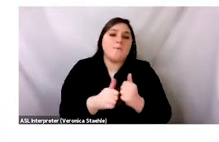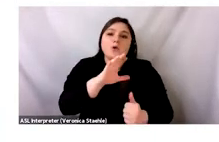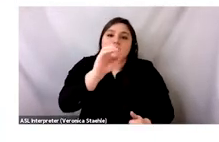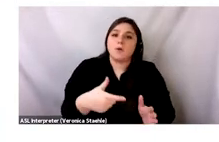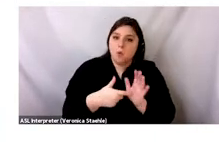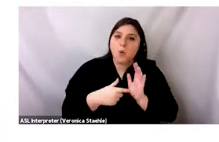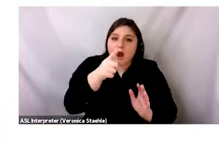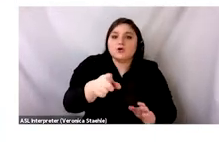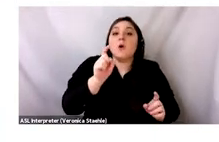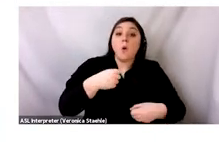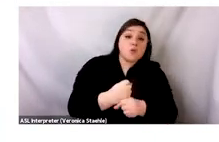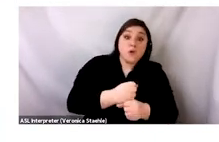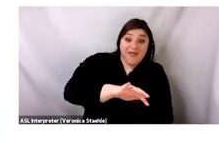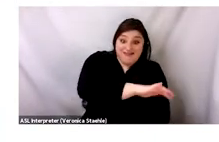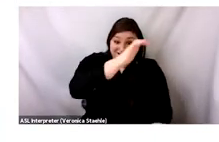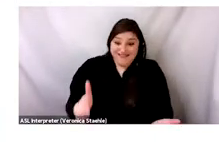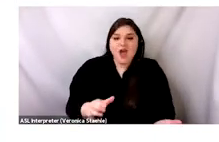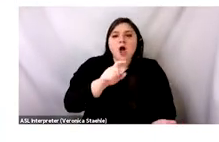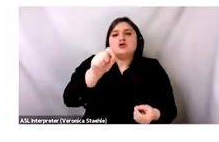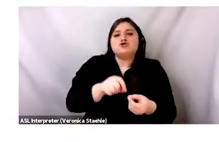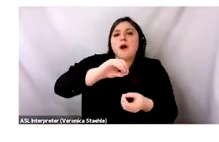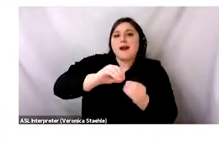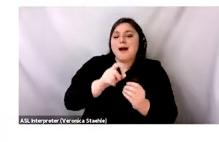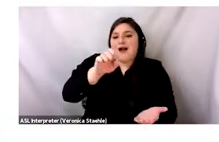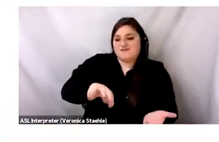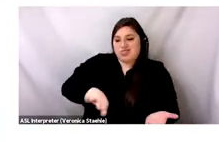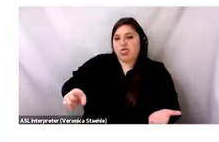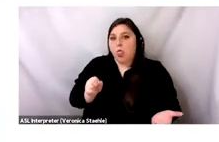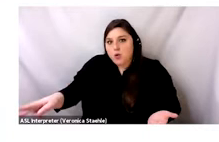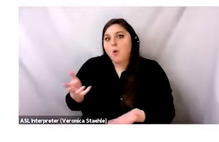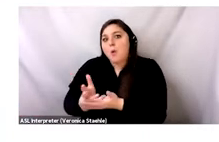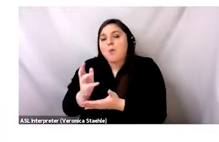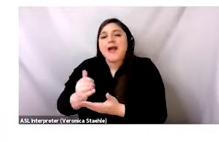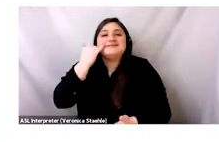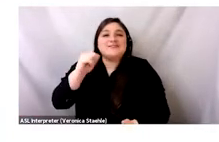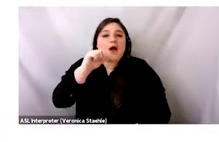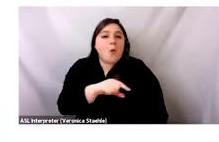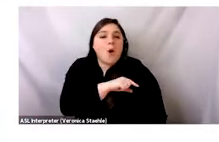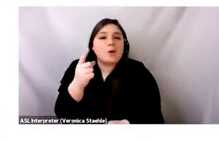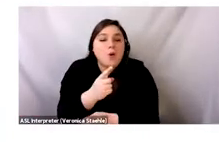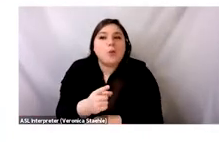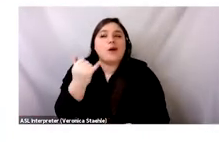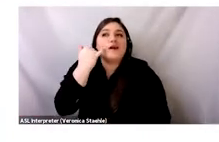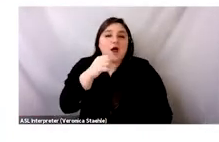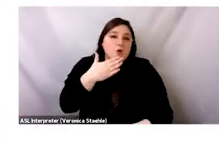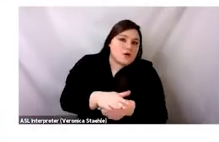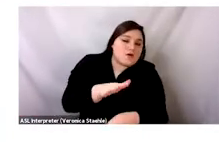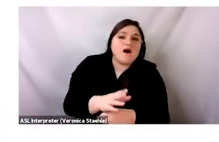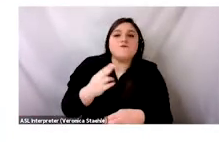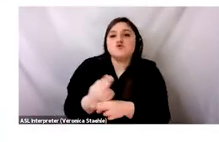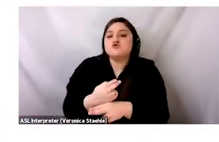clothing, cosmetics, anything. It's really wasteful practice, obviously, and also pretty abusive to workers.